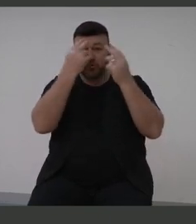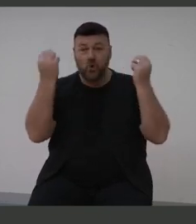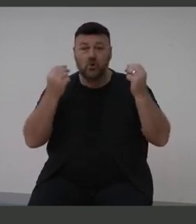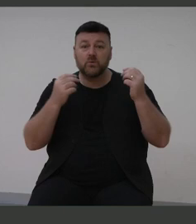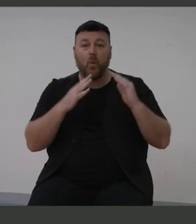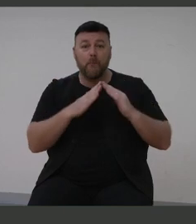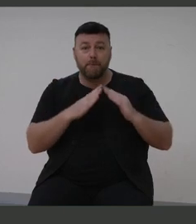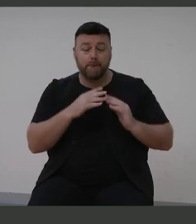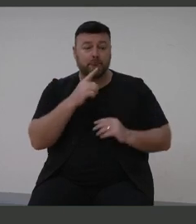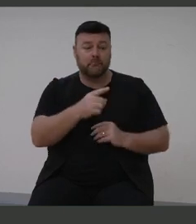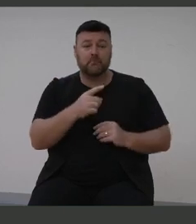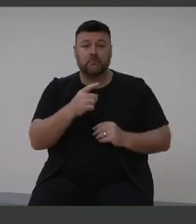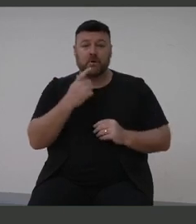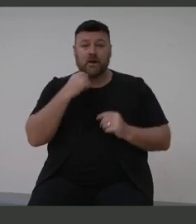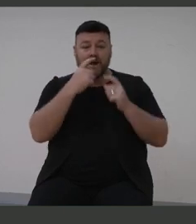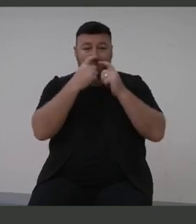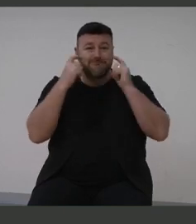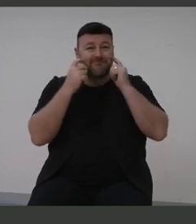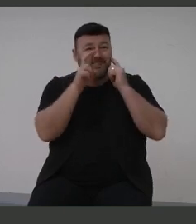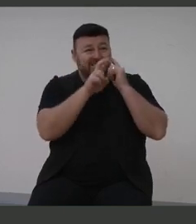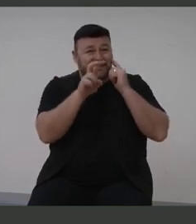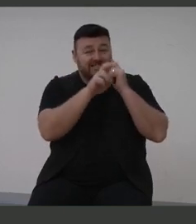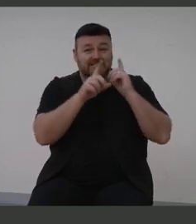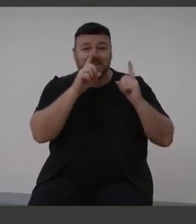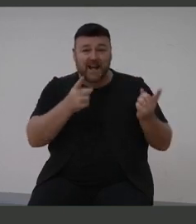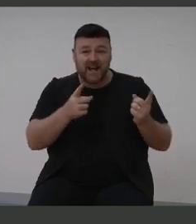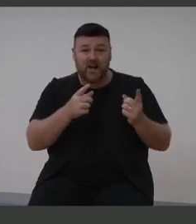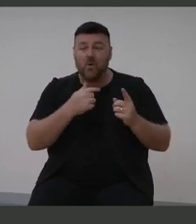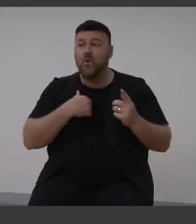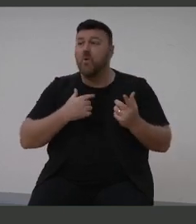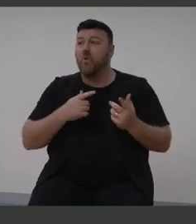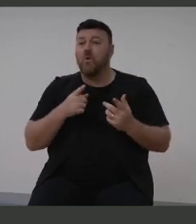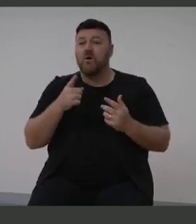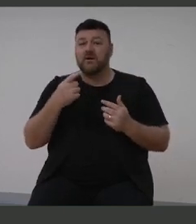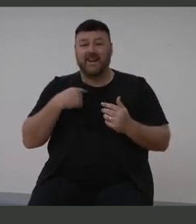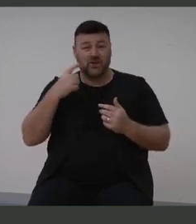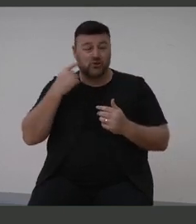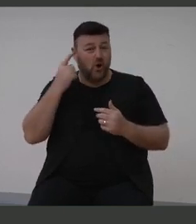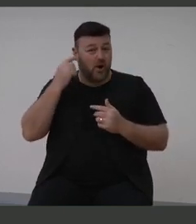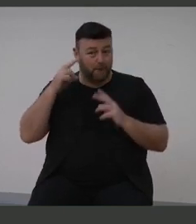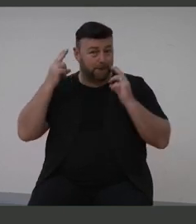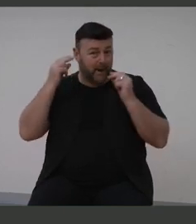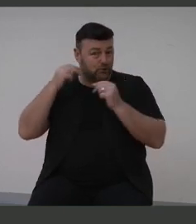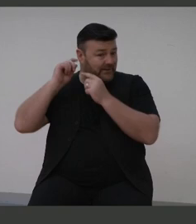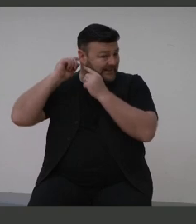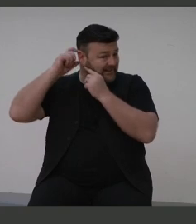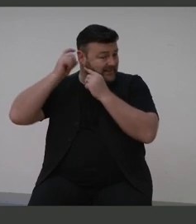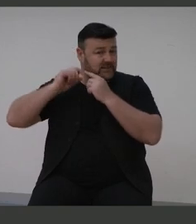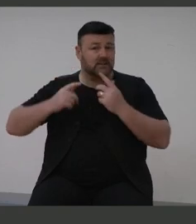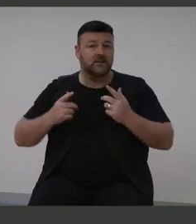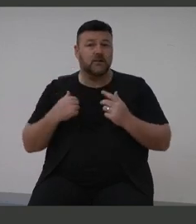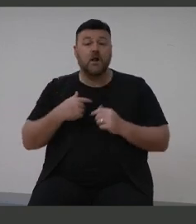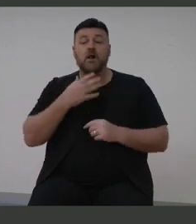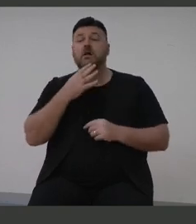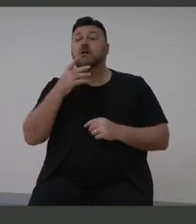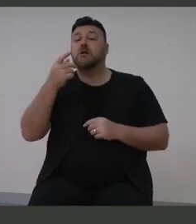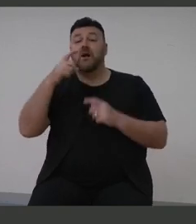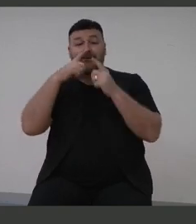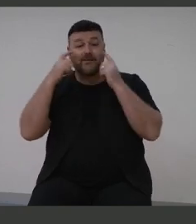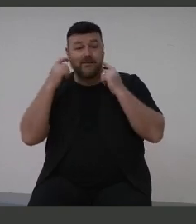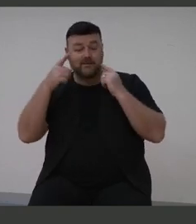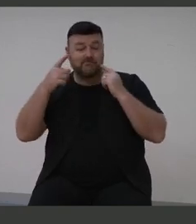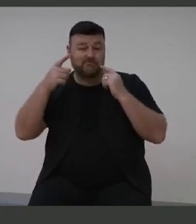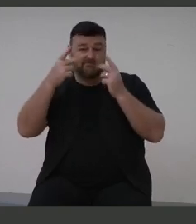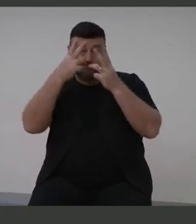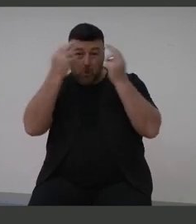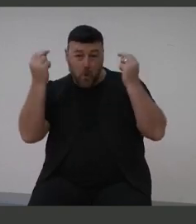masks to change the batteries in their hearing devices. But they don't respond because they might, they